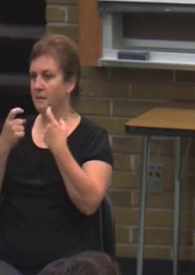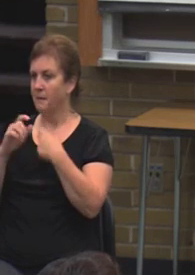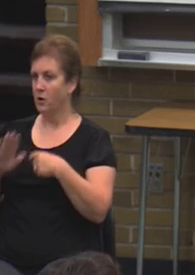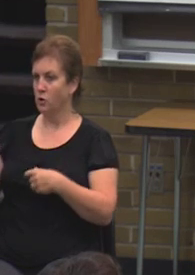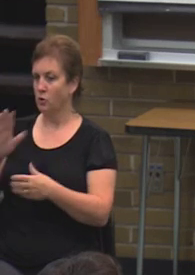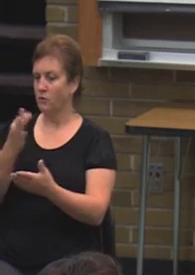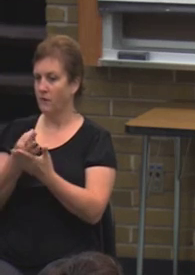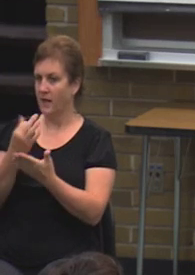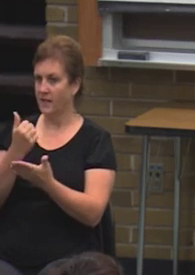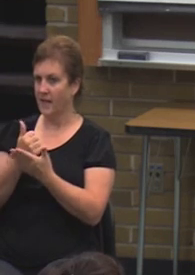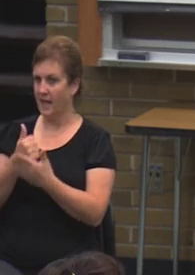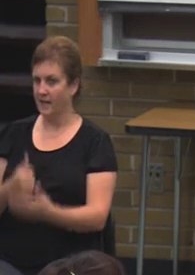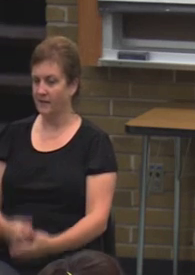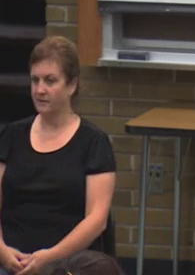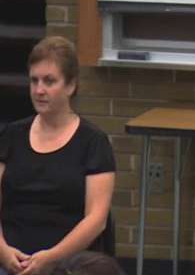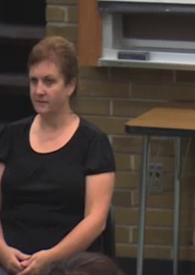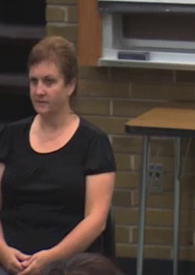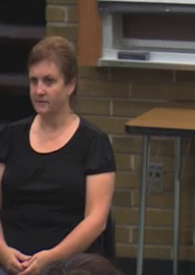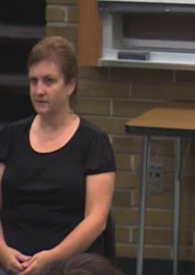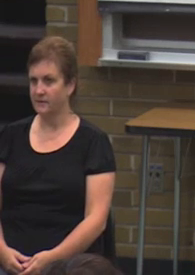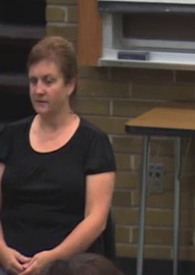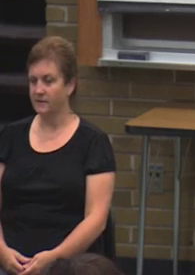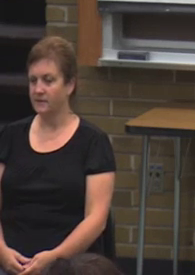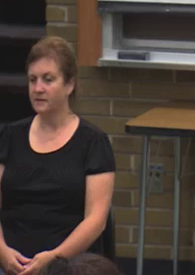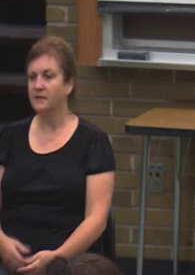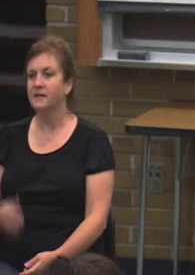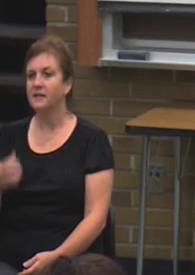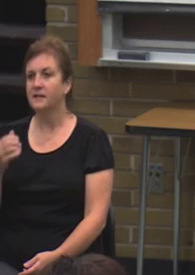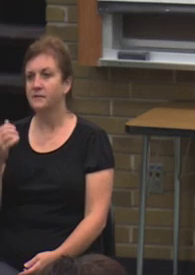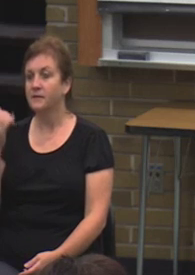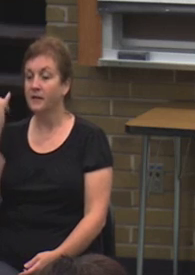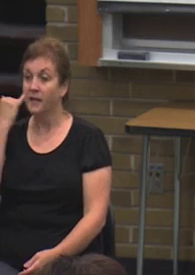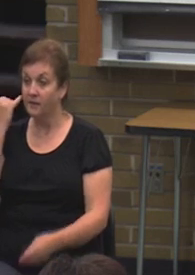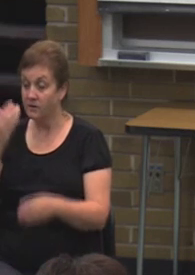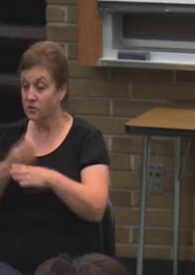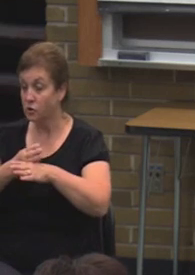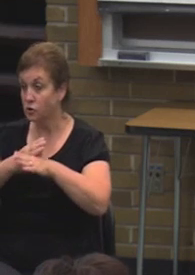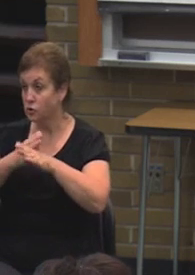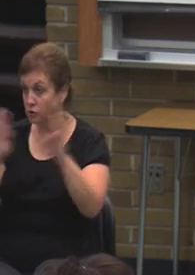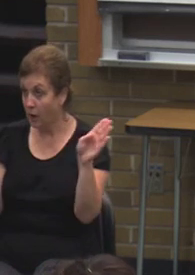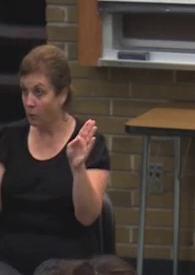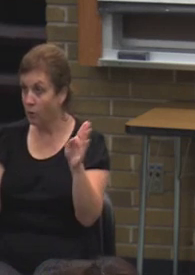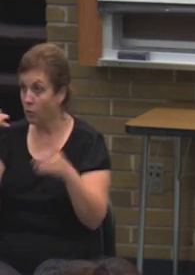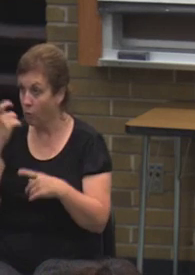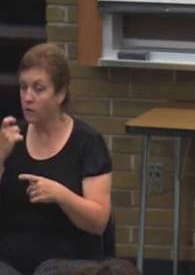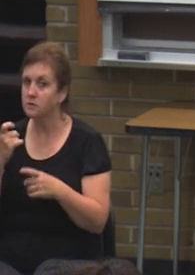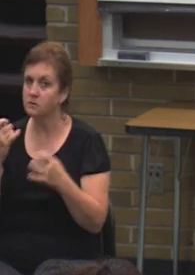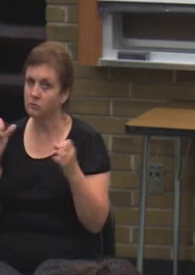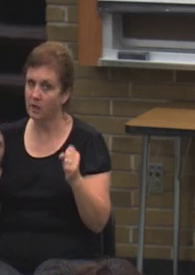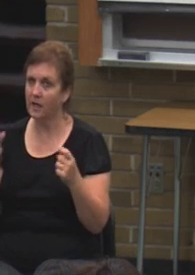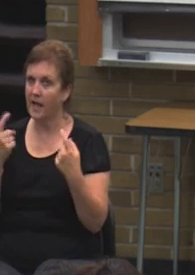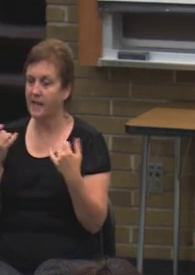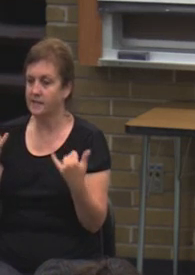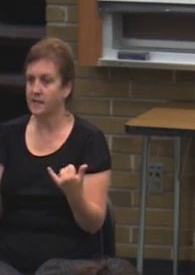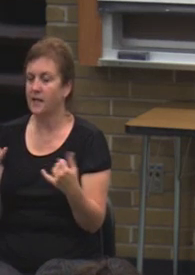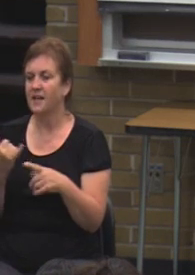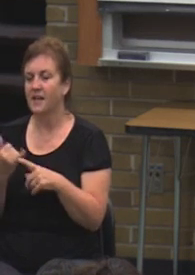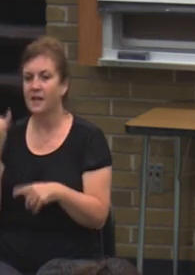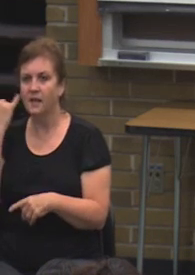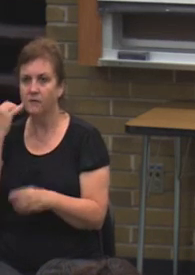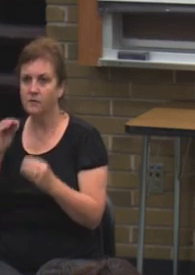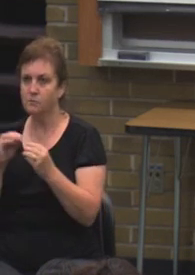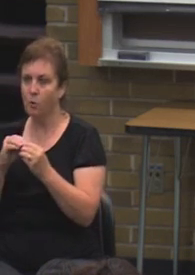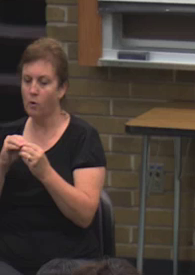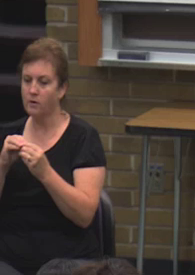financial aid. If it's general in nature, by all means, feel free to ask the questions this afternoon. If it's a little bit